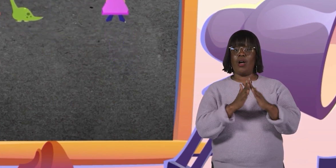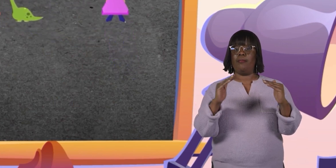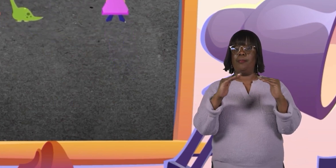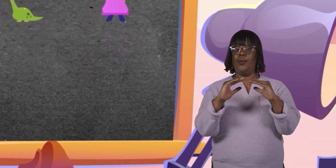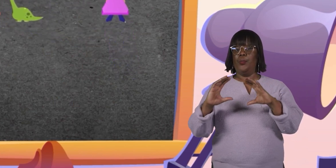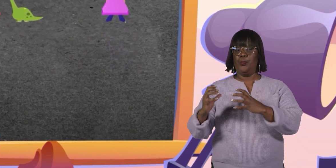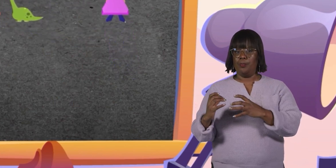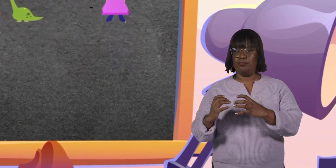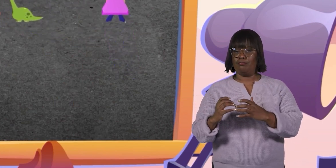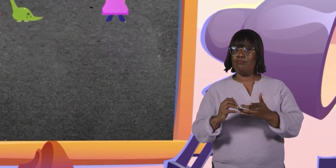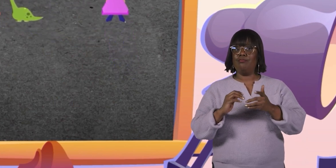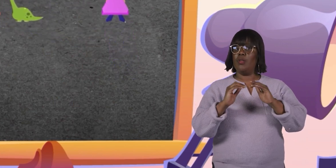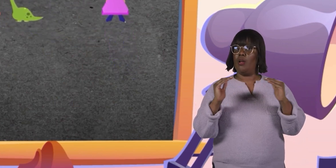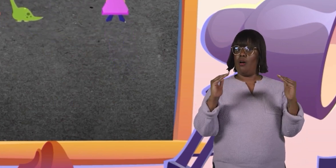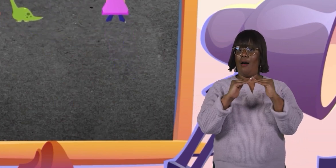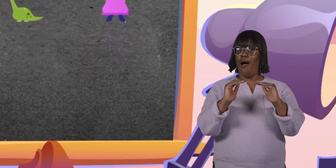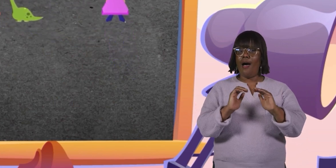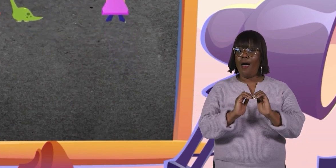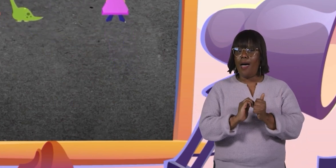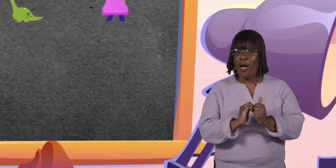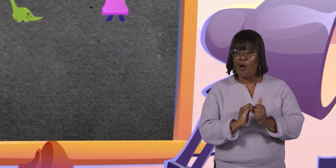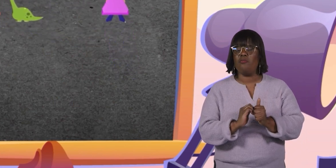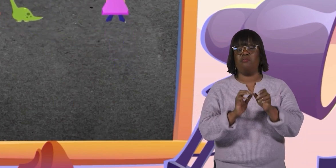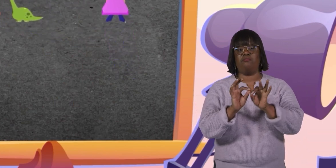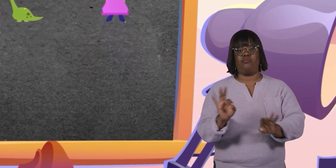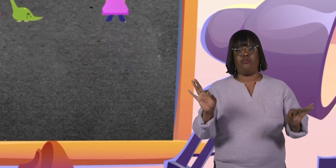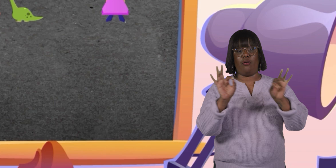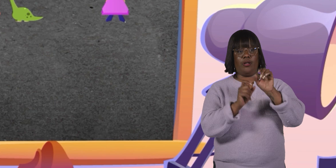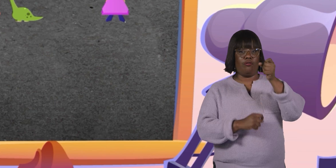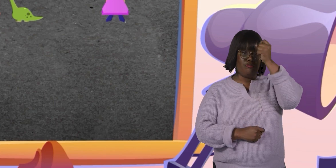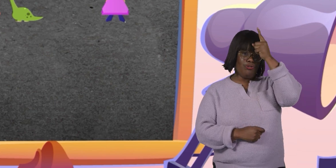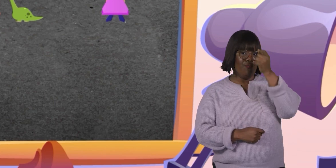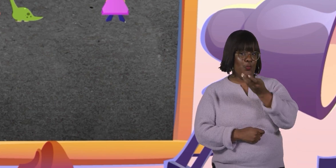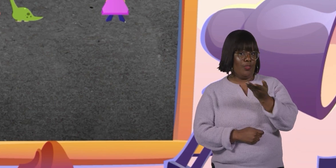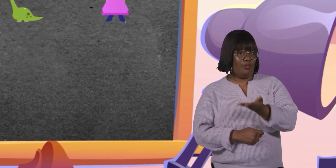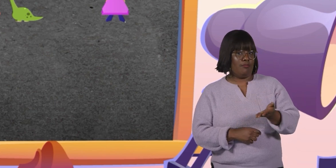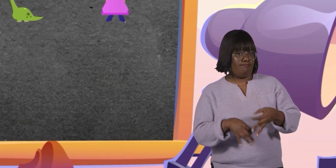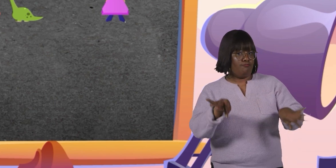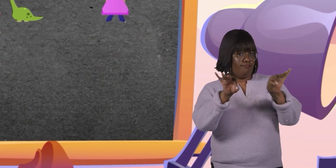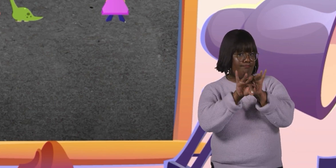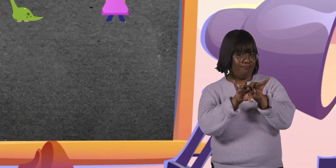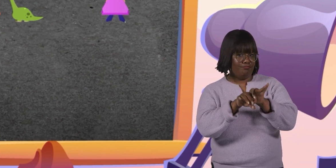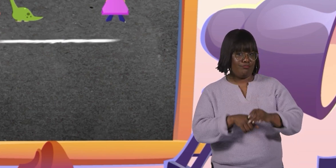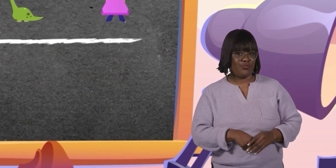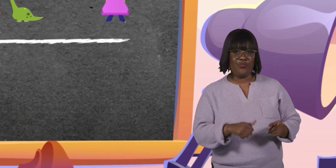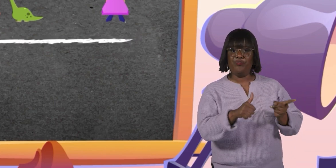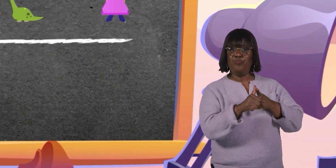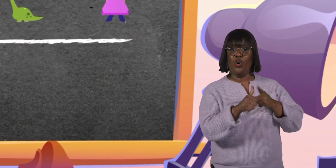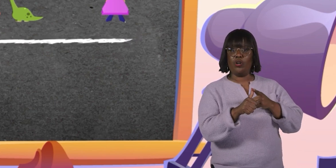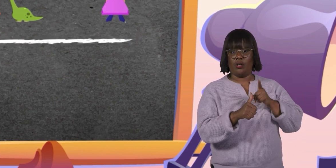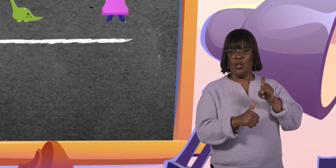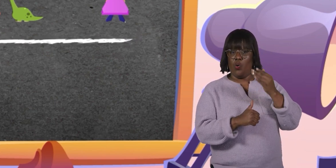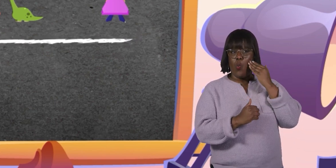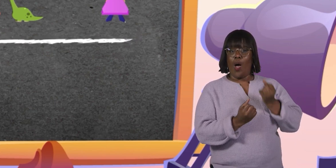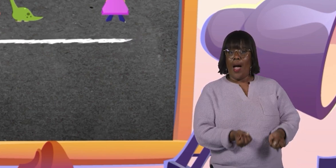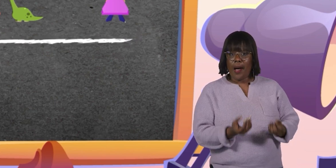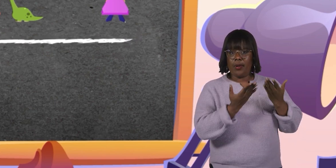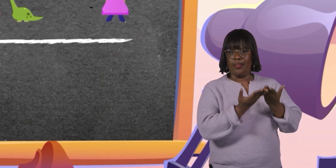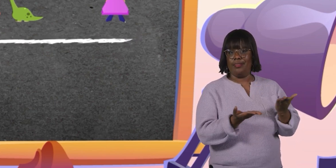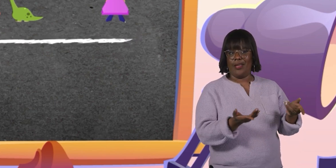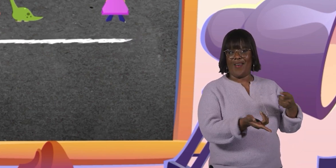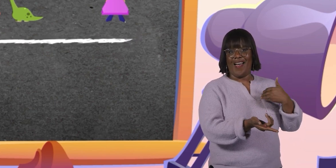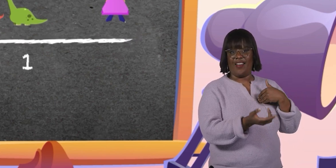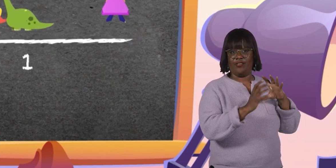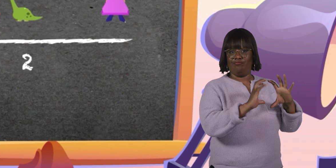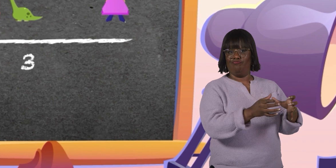groups. And in order to share equally, you have to know a couple of important things. First, you need to